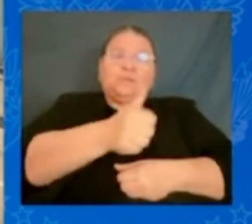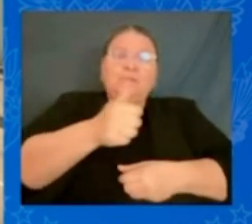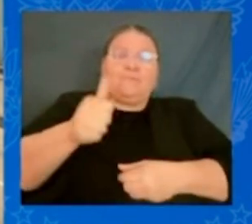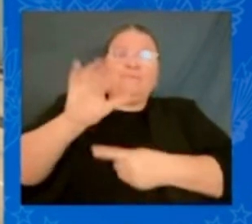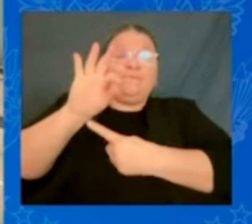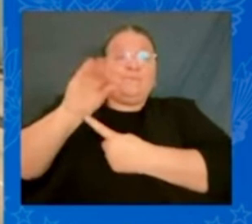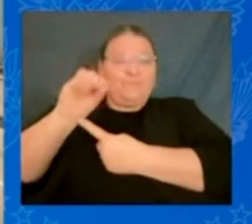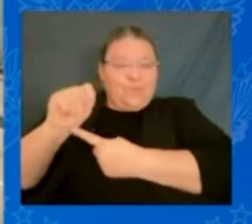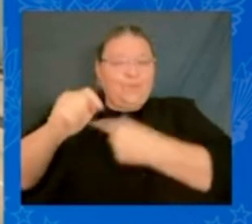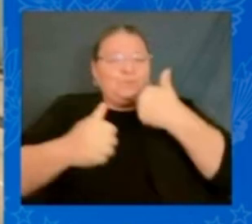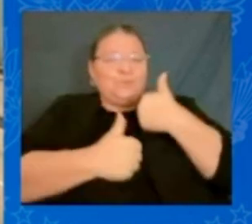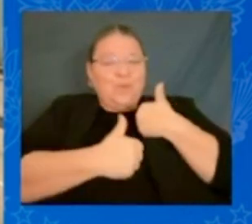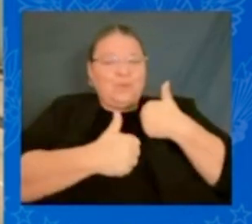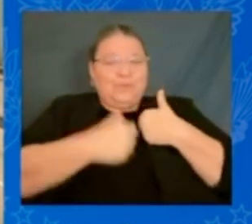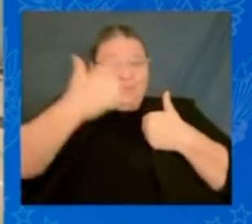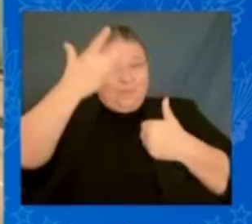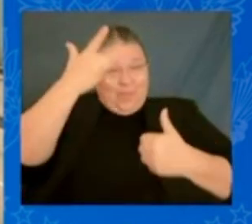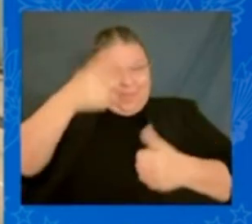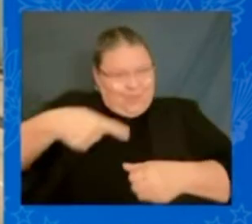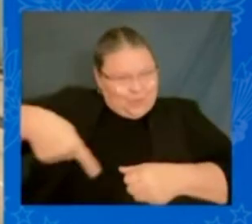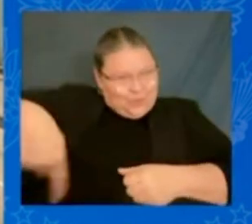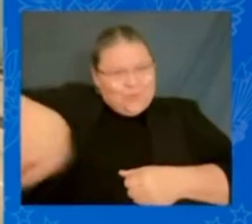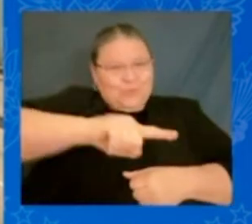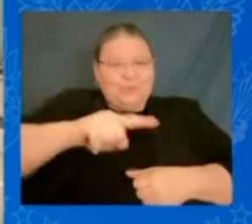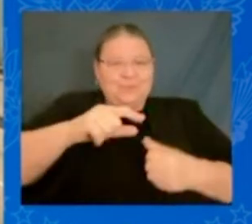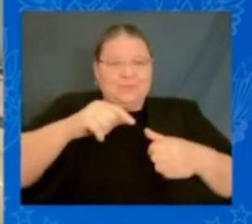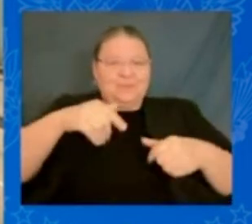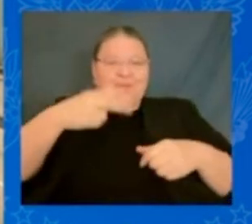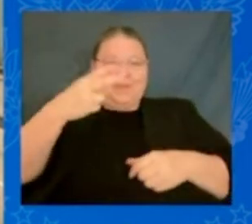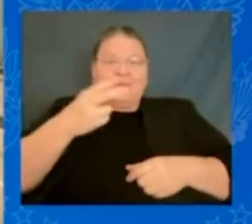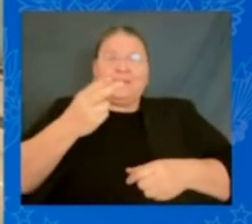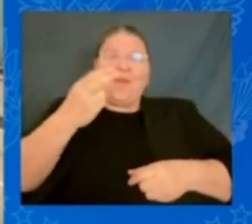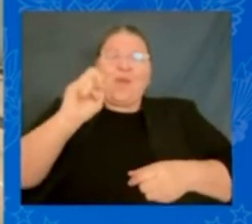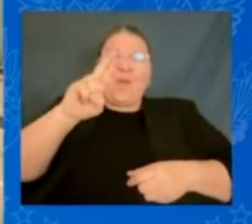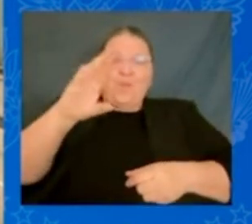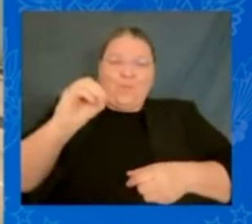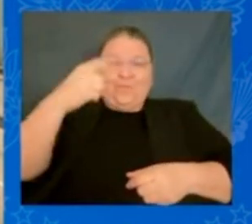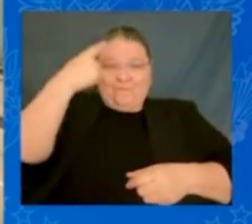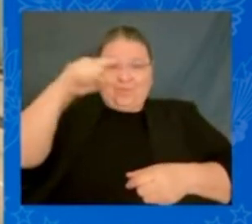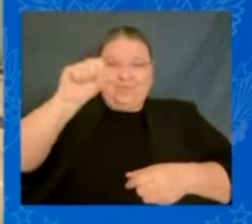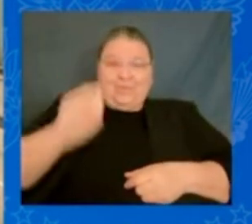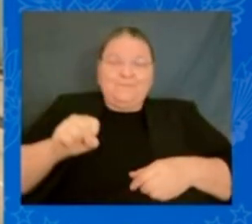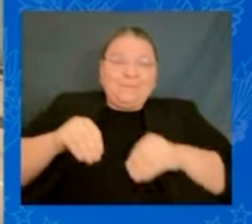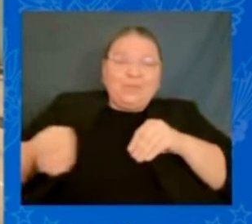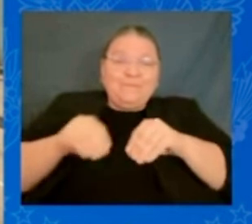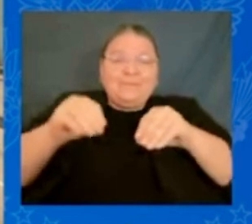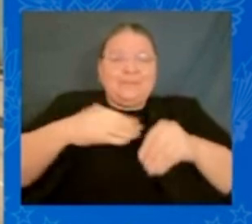are the heroes of the Selma movement please stand and let people give you the recognition that you deserve